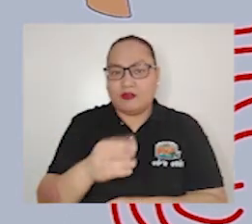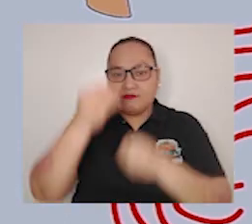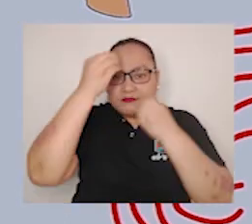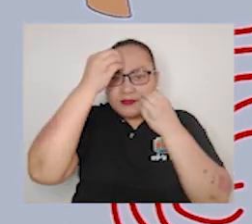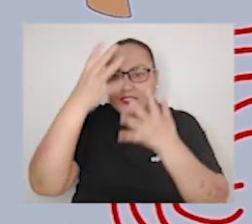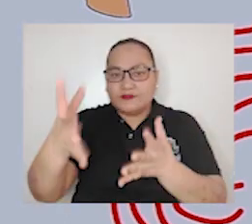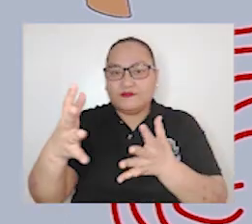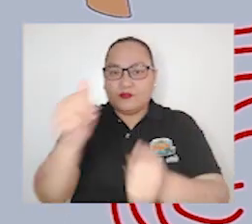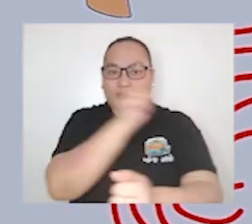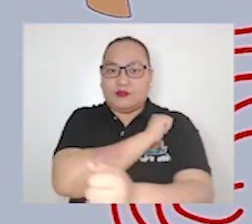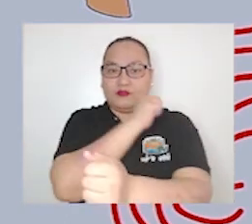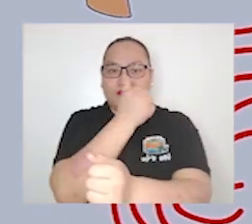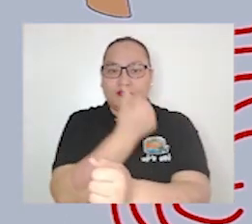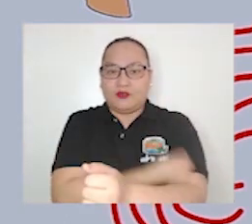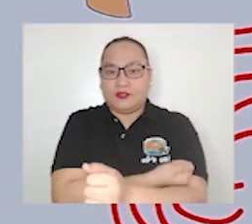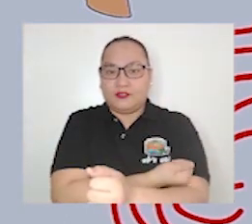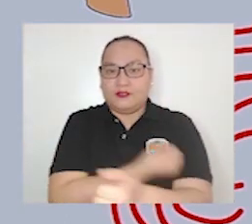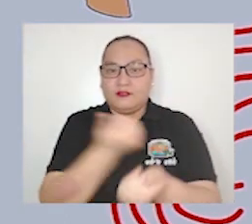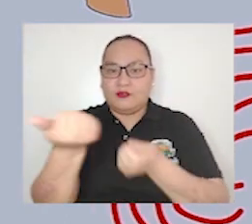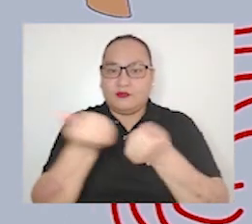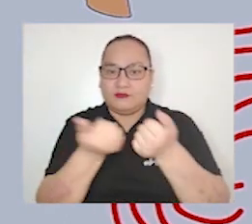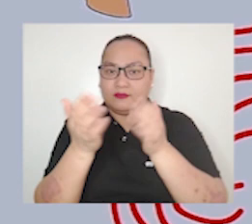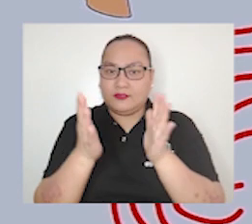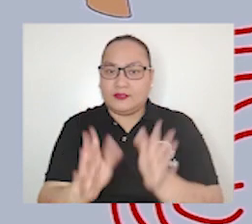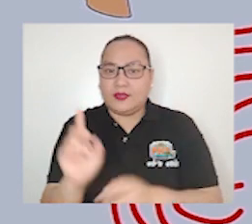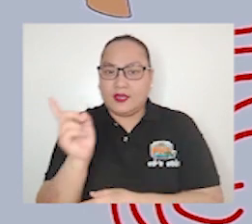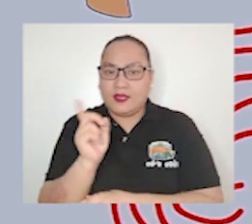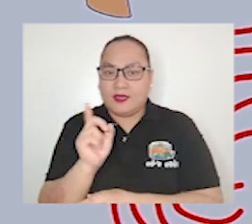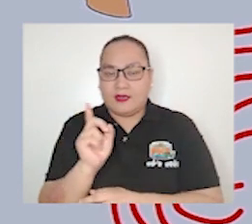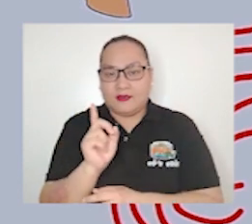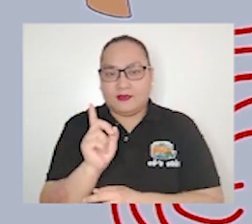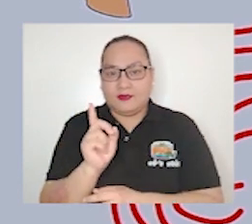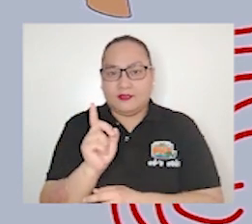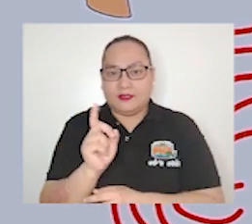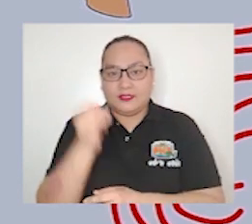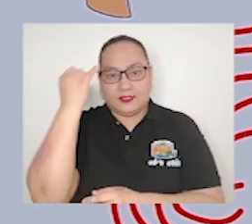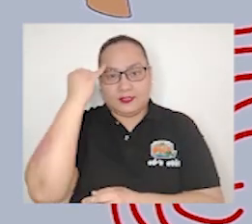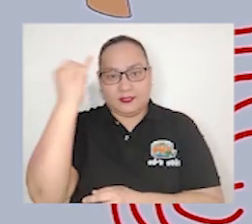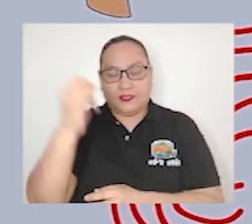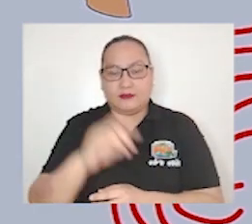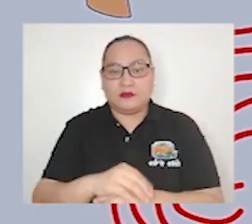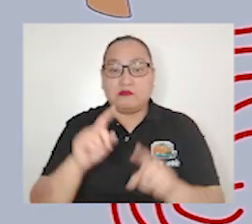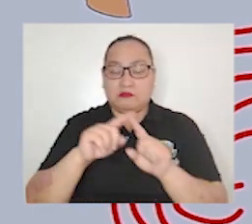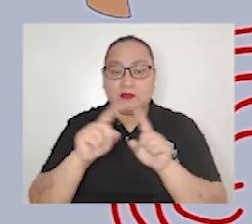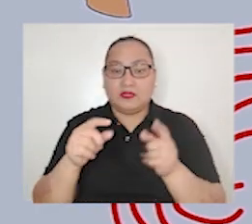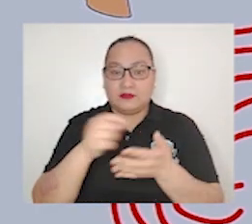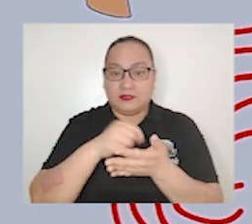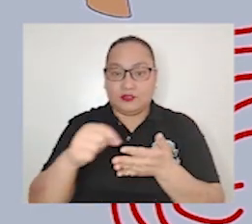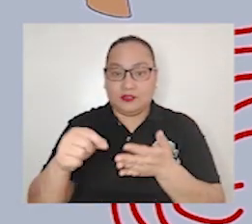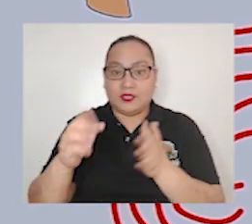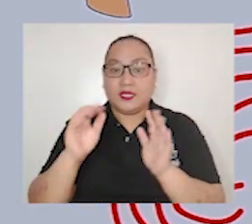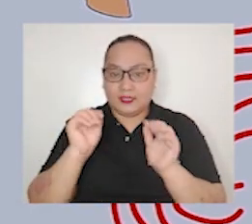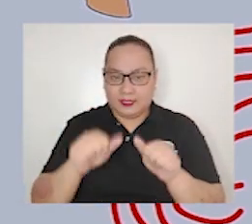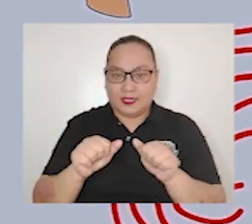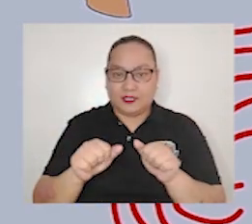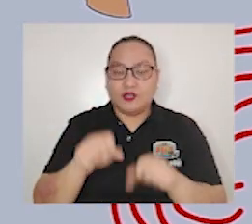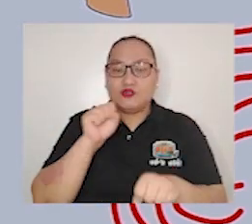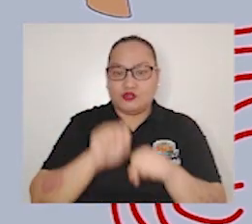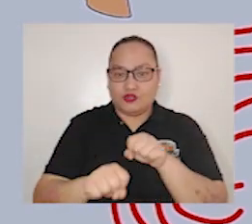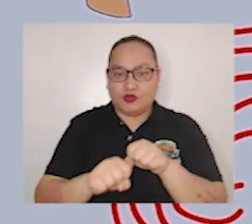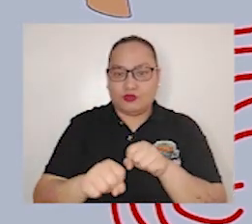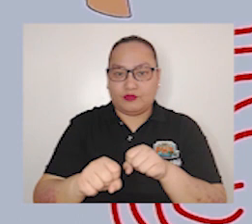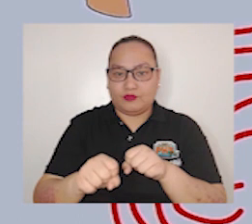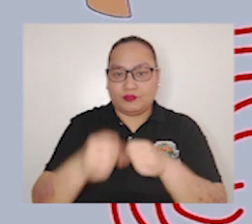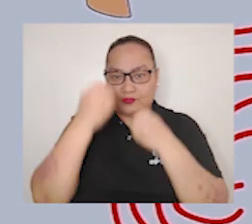authorities what has been done on them but the journalists can't so they can let the opinion of the